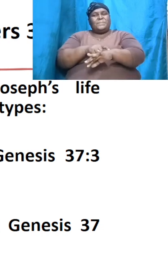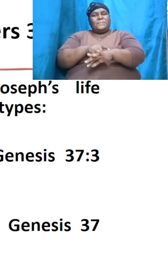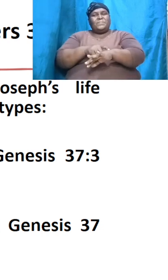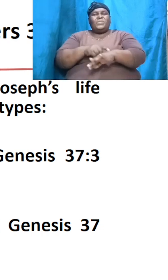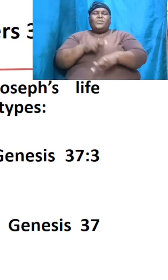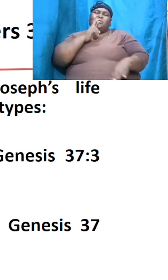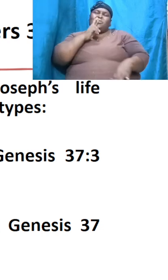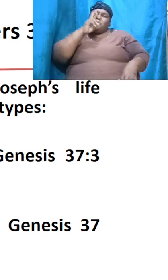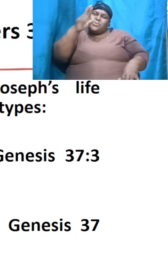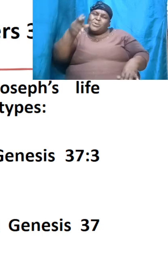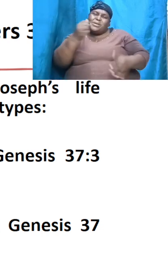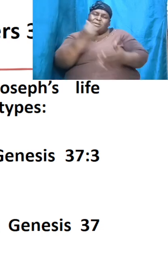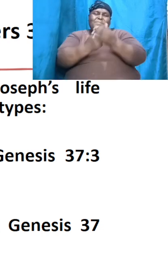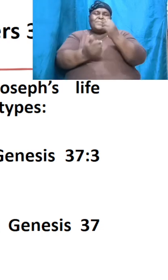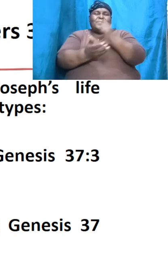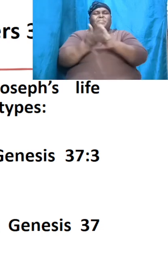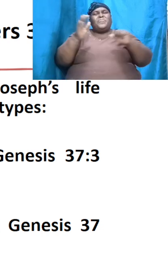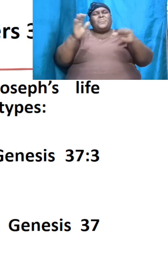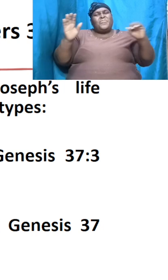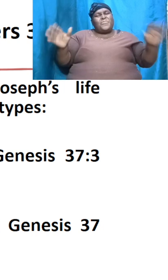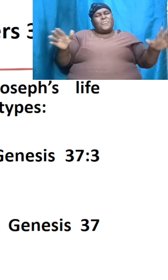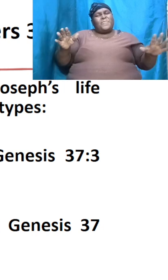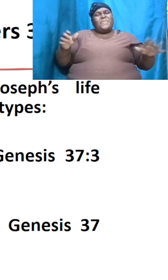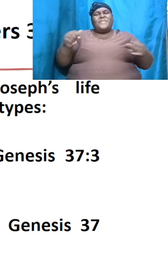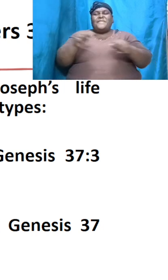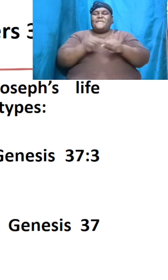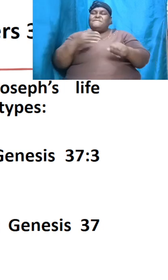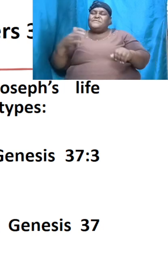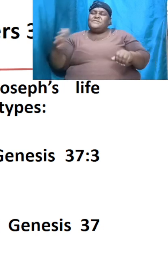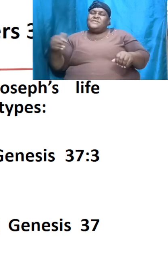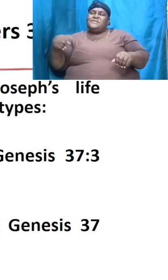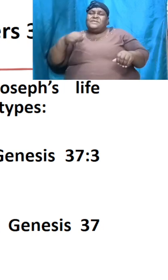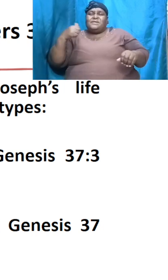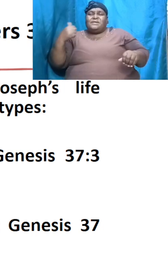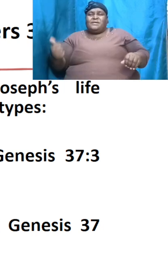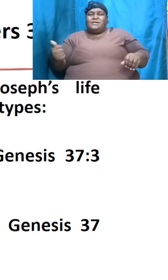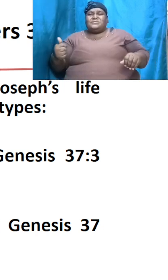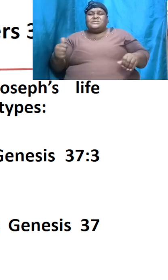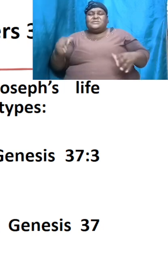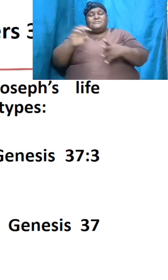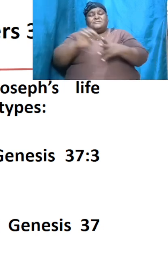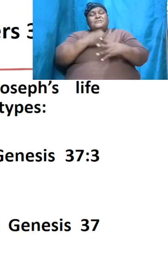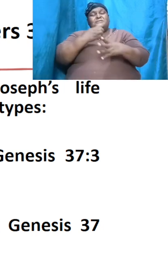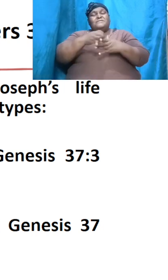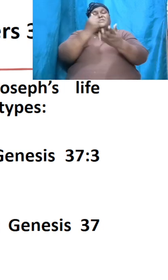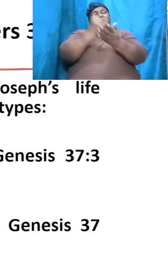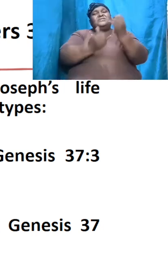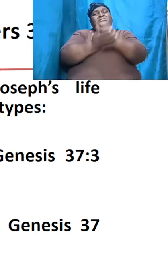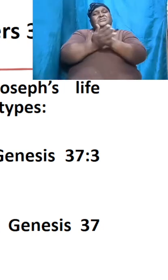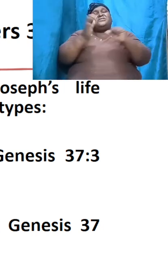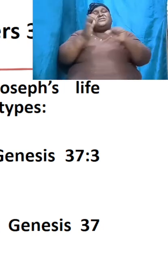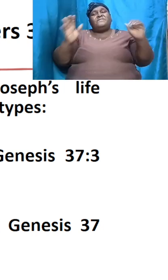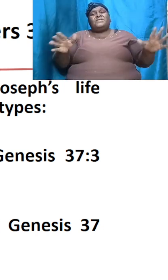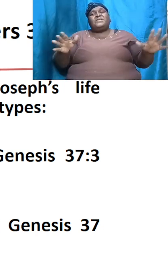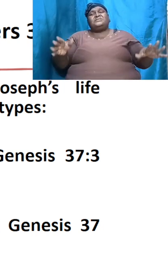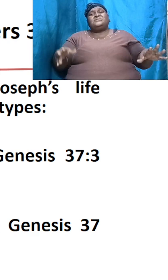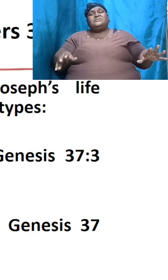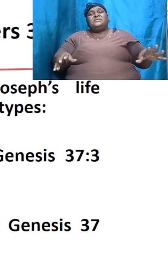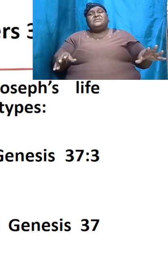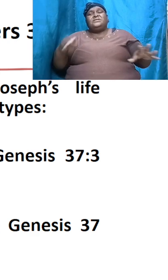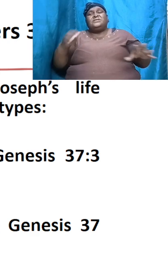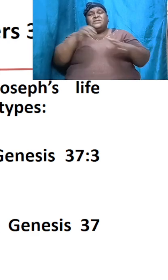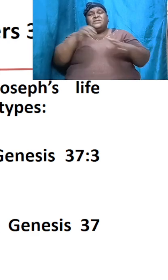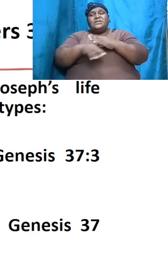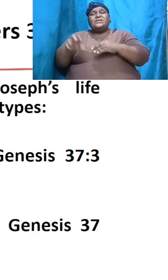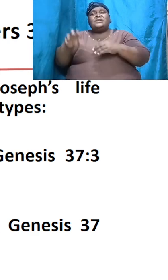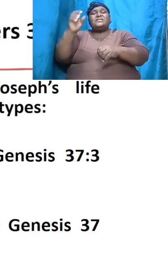when the real sacrifice was made everything else before was a type even the sacrifices that occurred during the